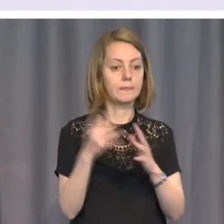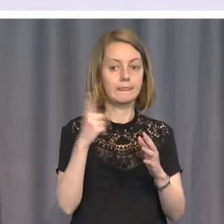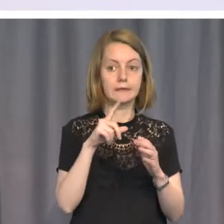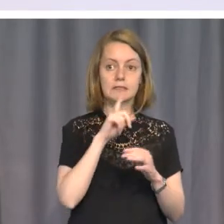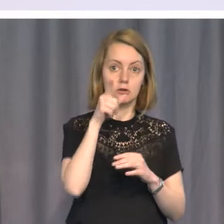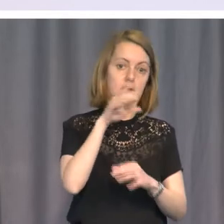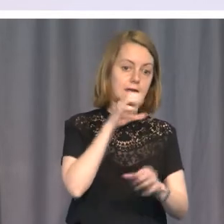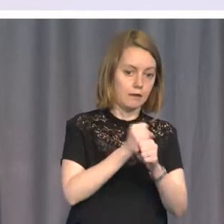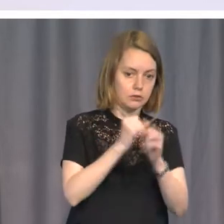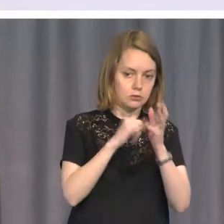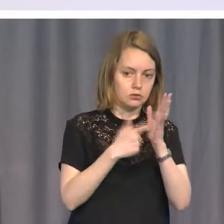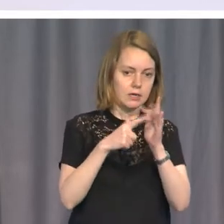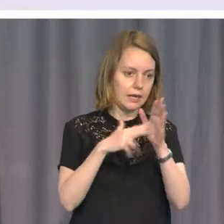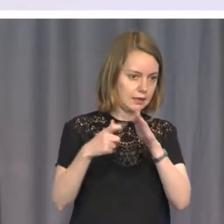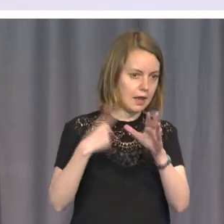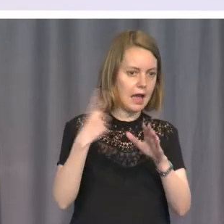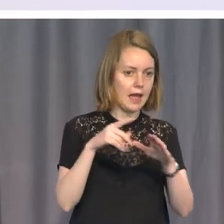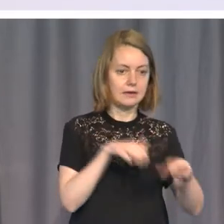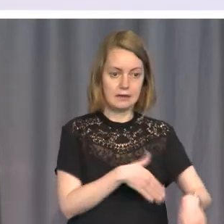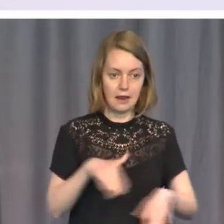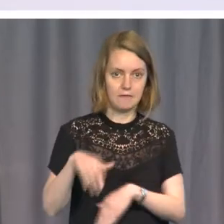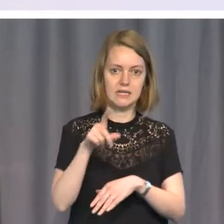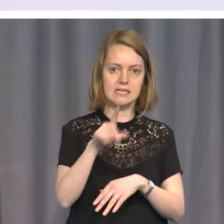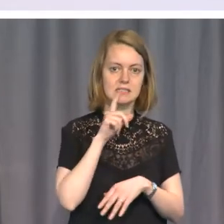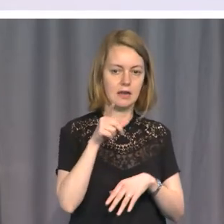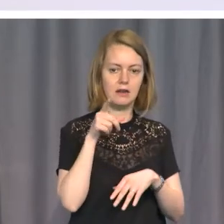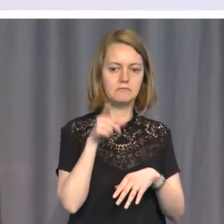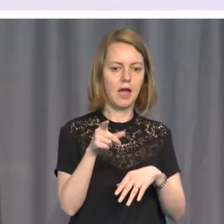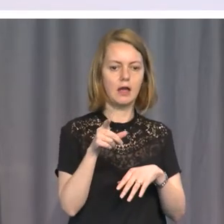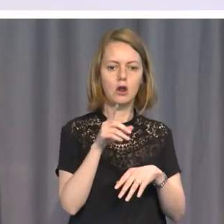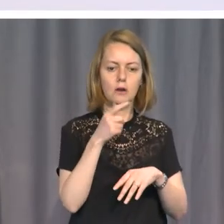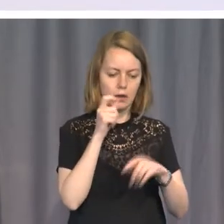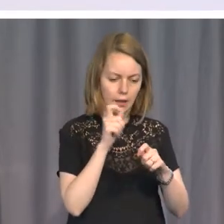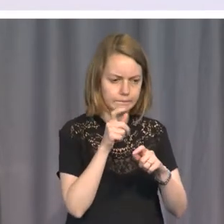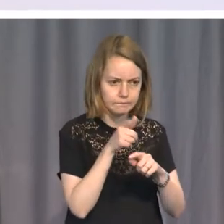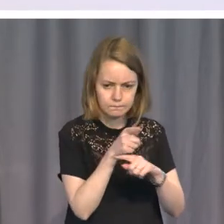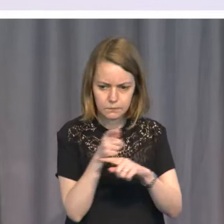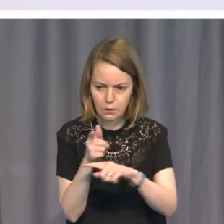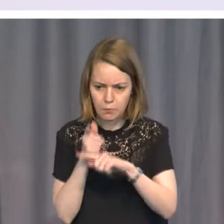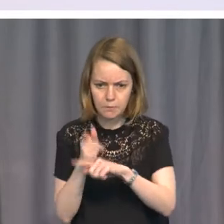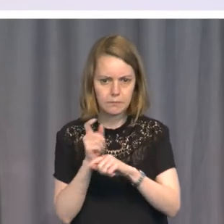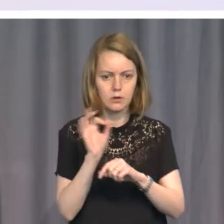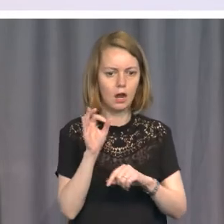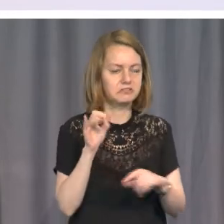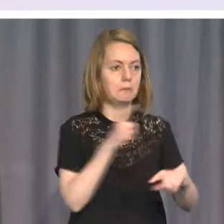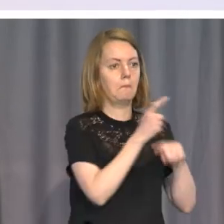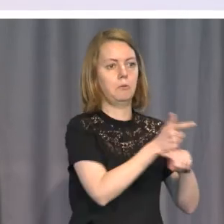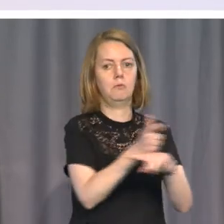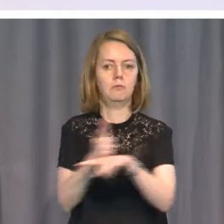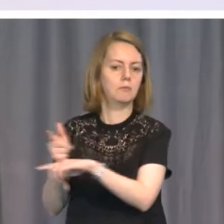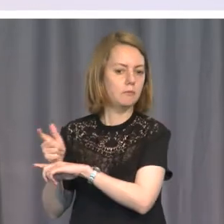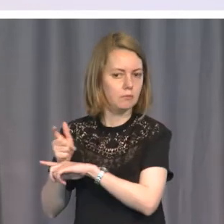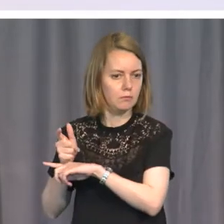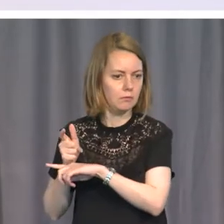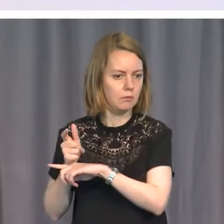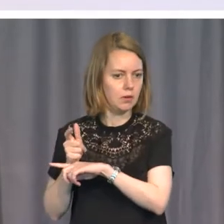and it accused the Navy of indiscriminate shelling of civilian areas and camps, abducting members of the local